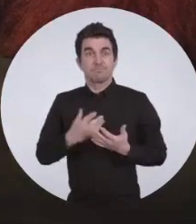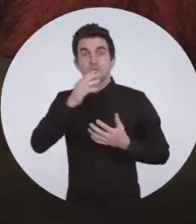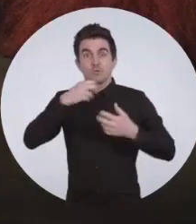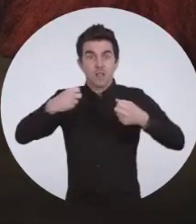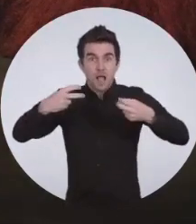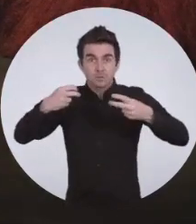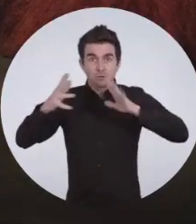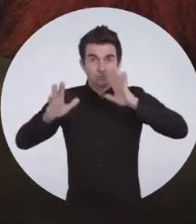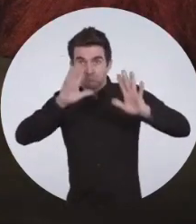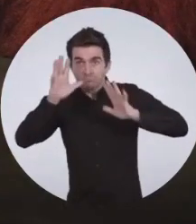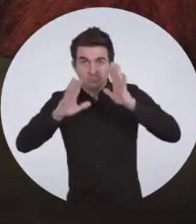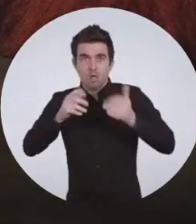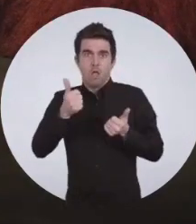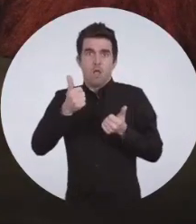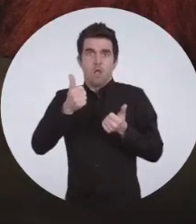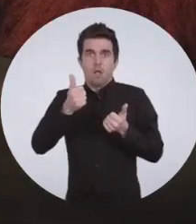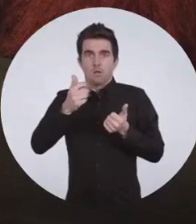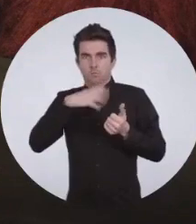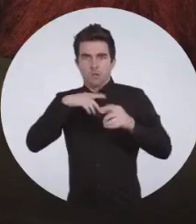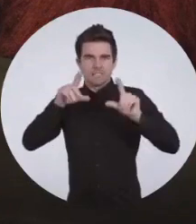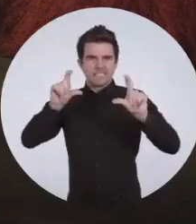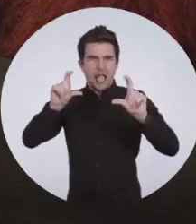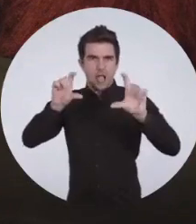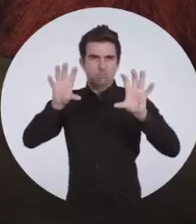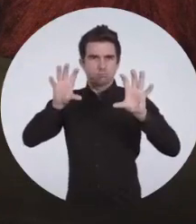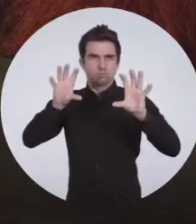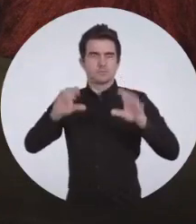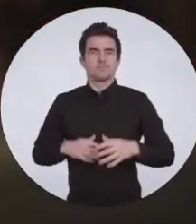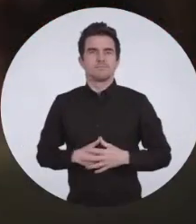Use capture gesture to save whatever you see on screen.